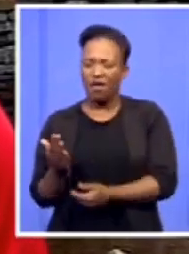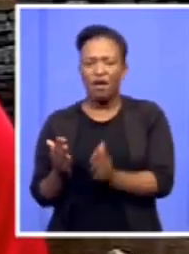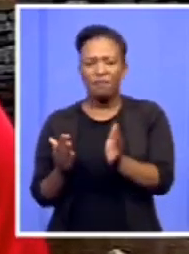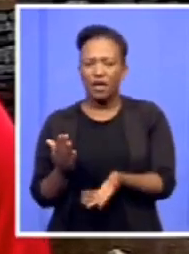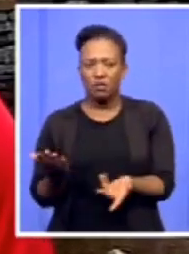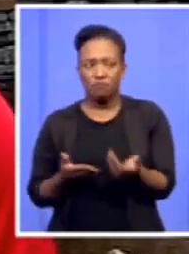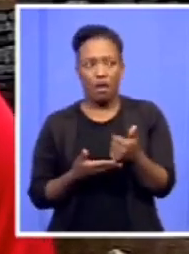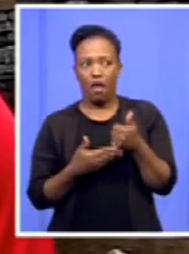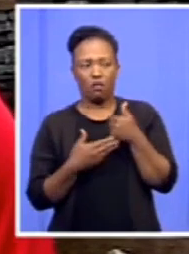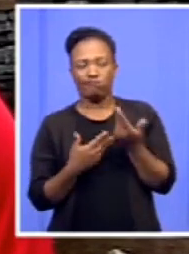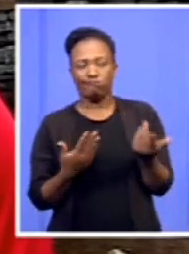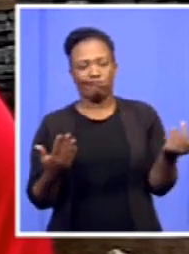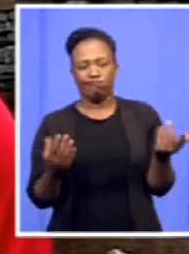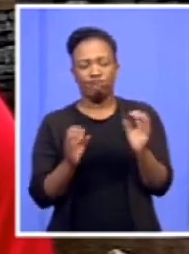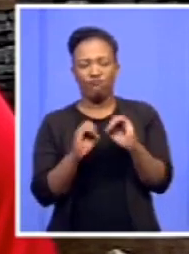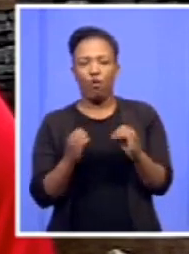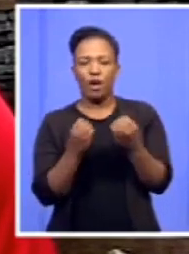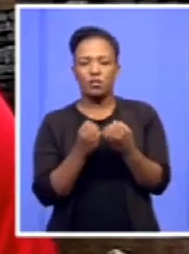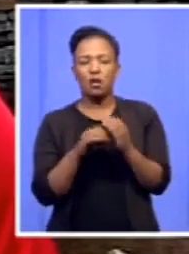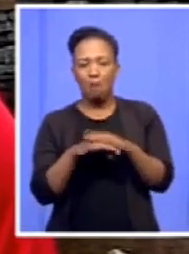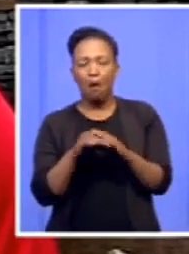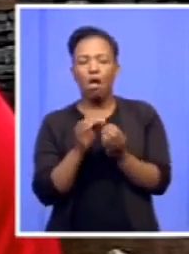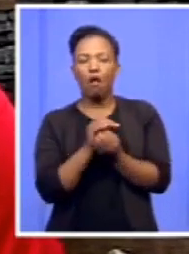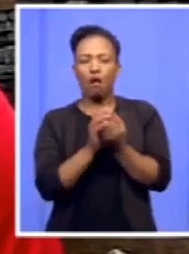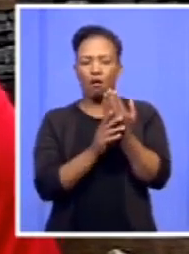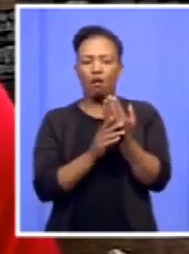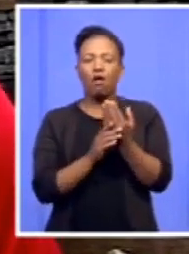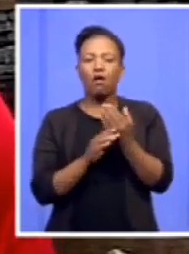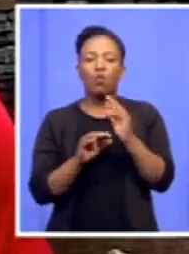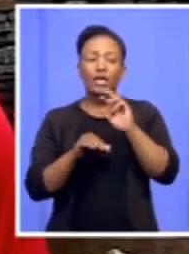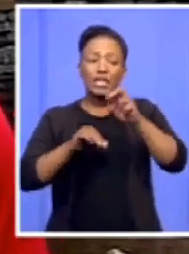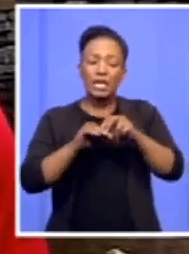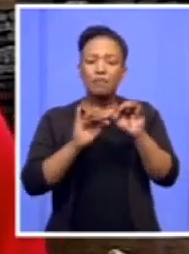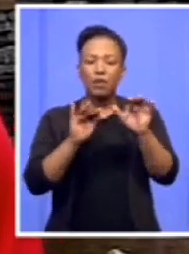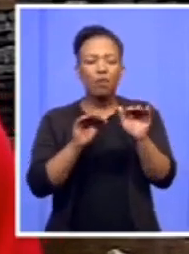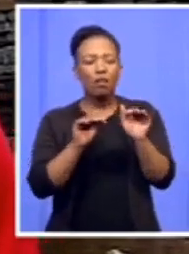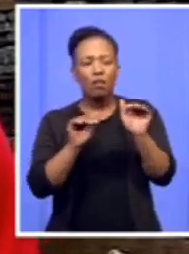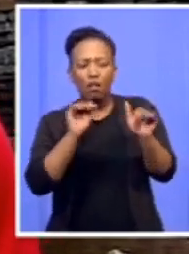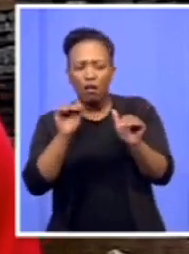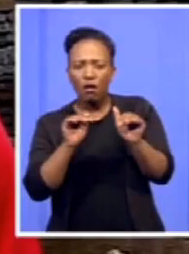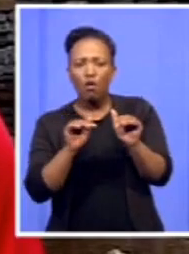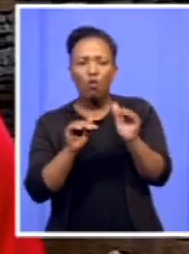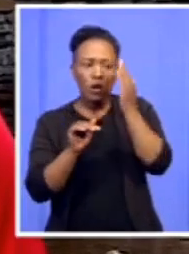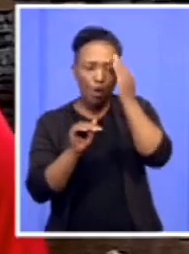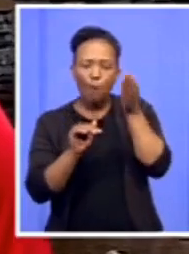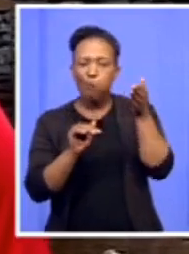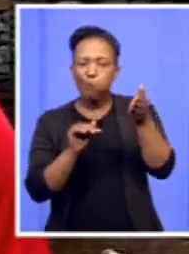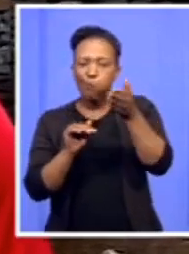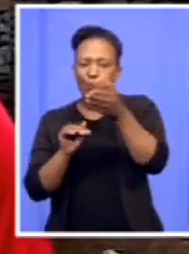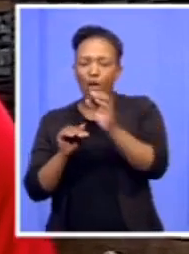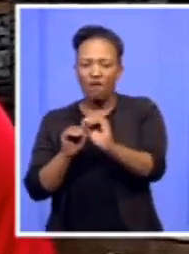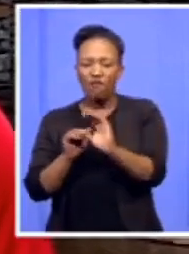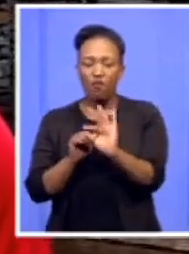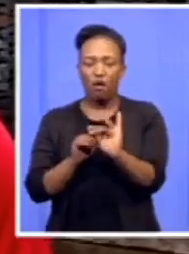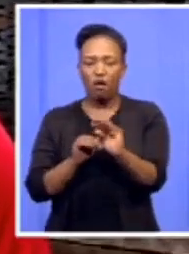We need active people on the ground that we can touch and verify on a daily basis. And this campaign is also targeted at growing the EFF. mean, in